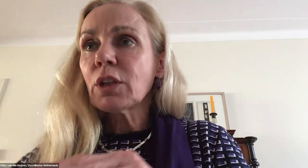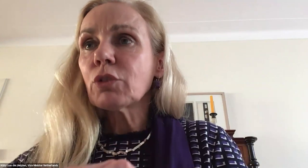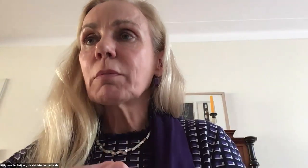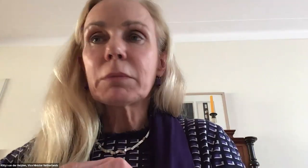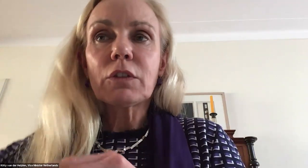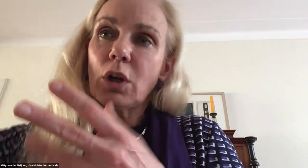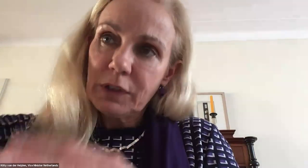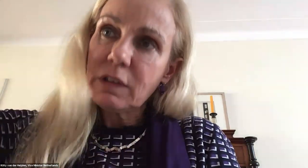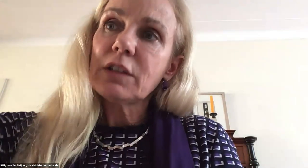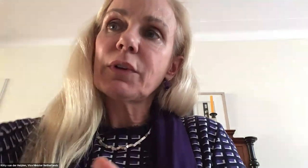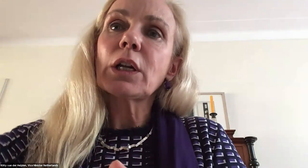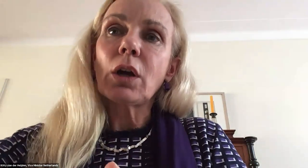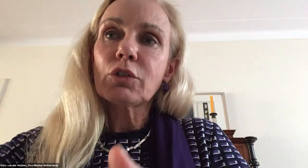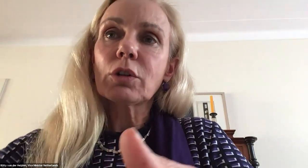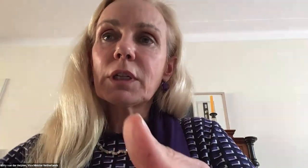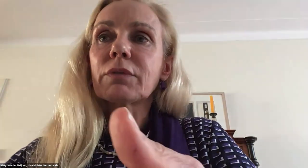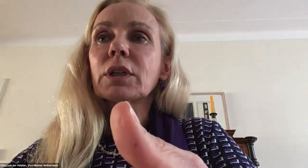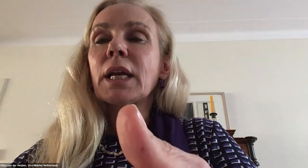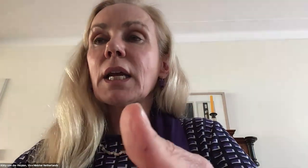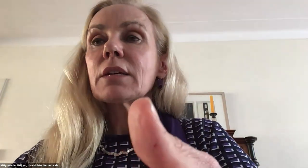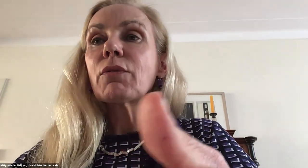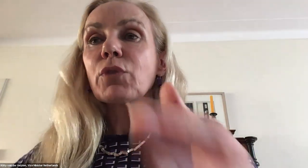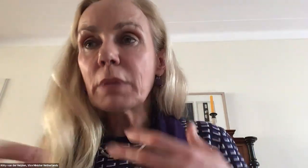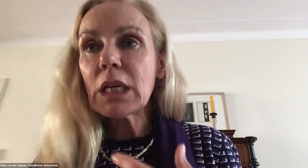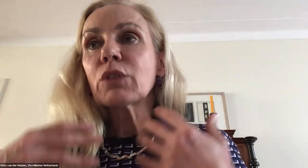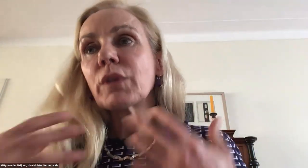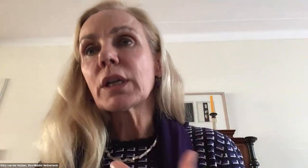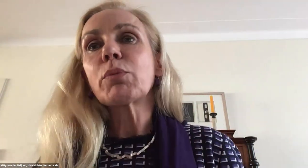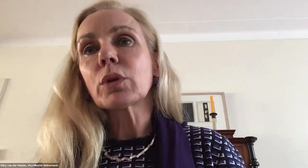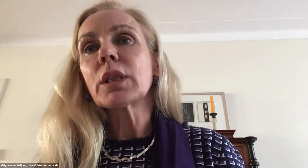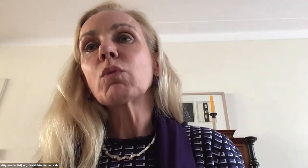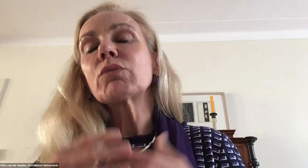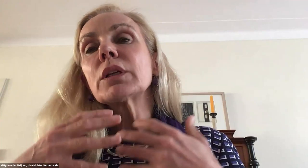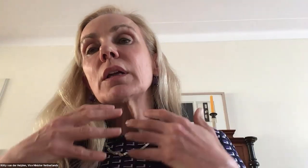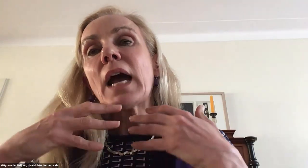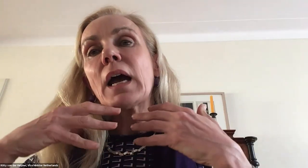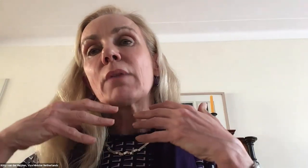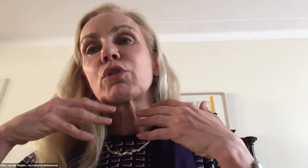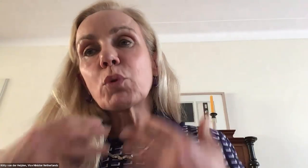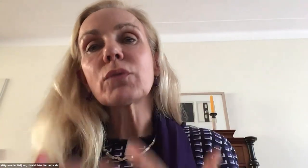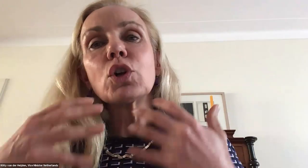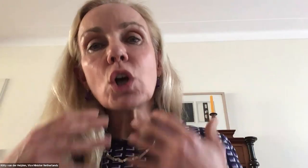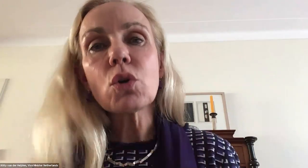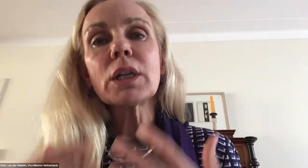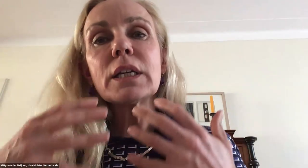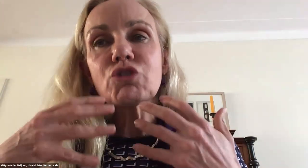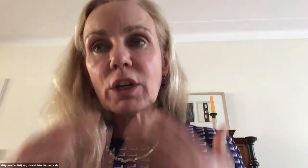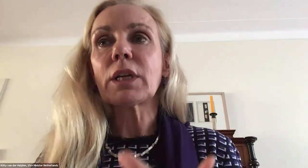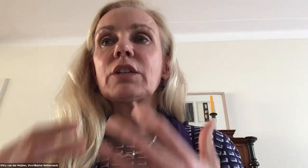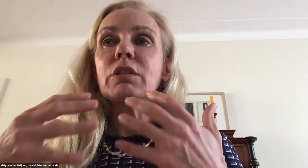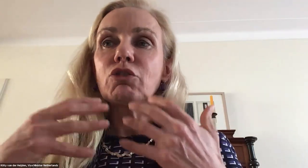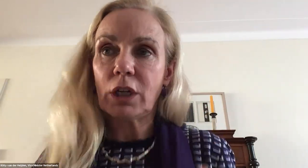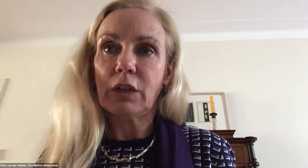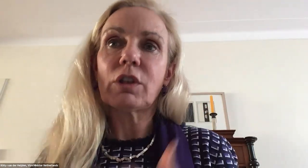Achieving those commitments, obviously, is a very long-term endeavor. And for me, it's very important that we have support for locally